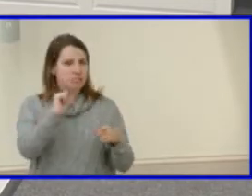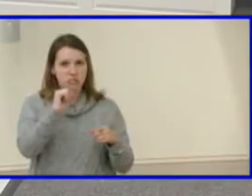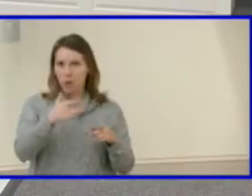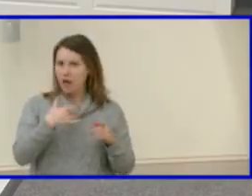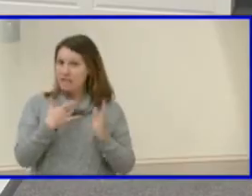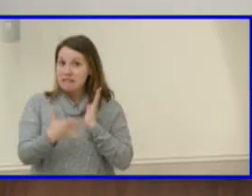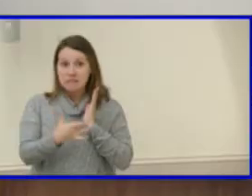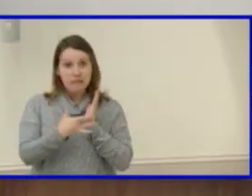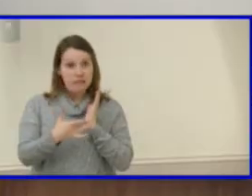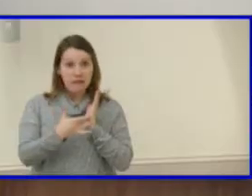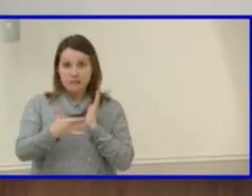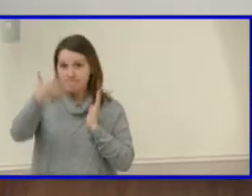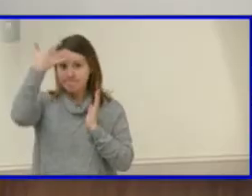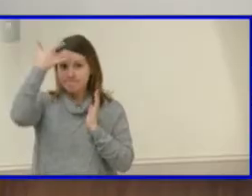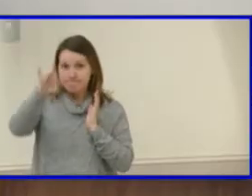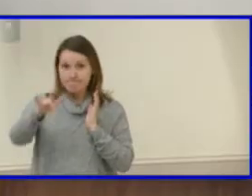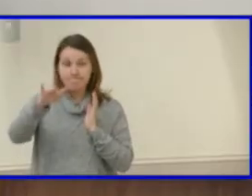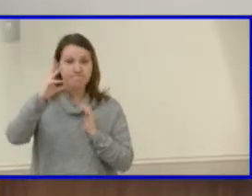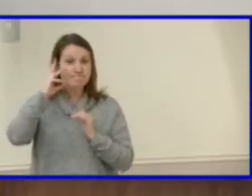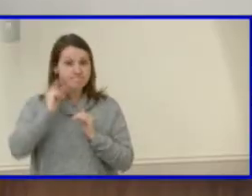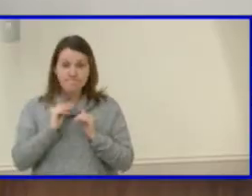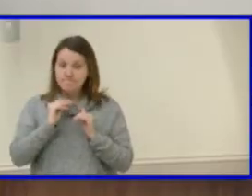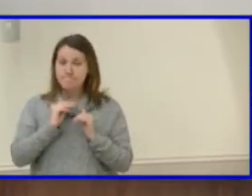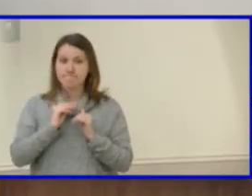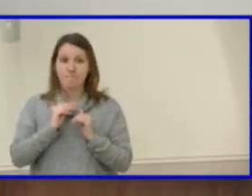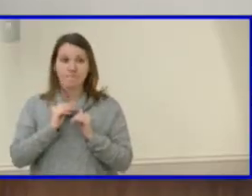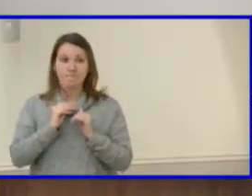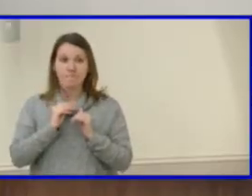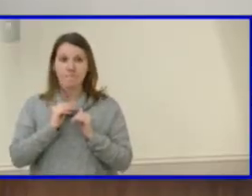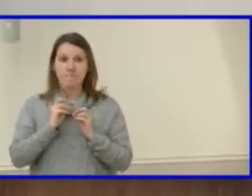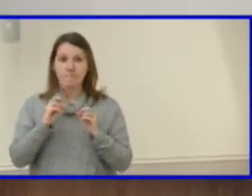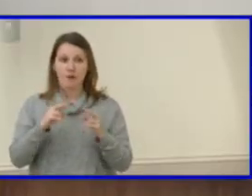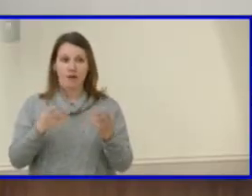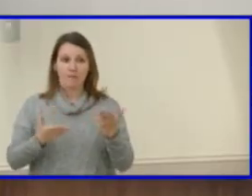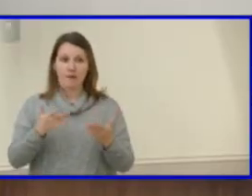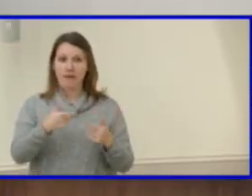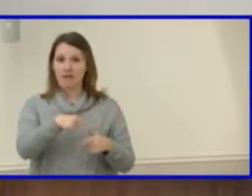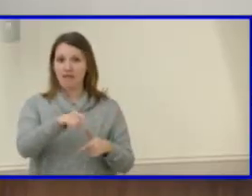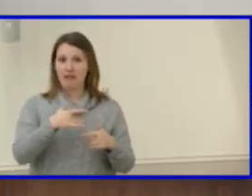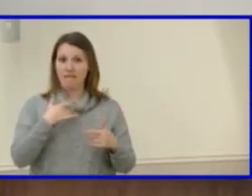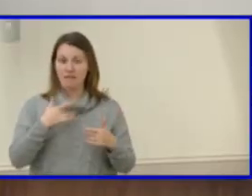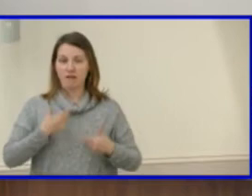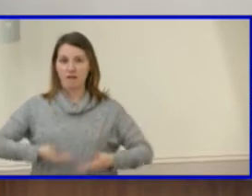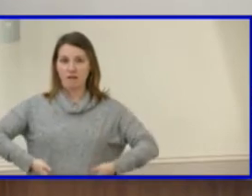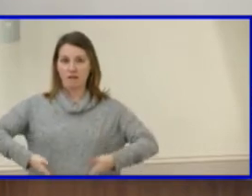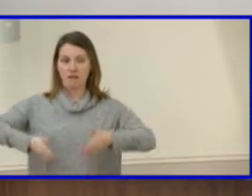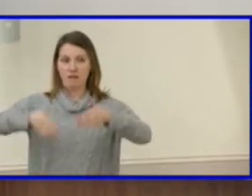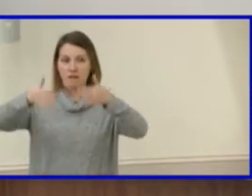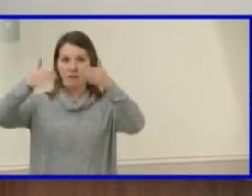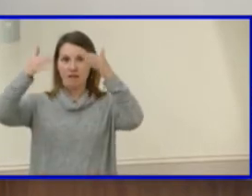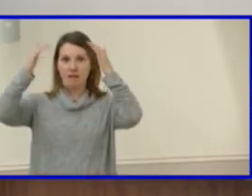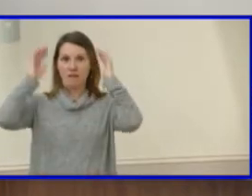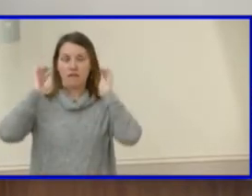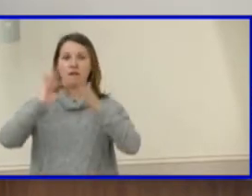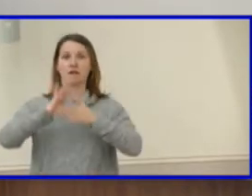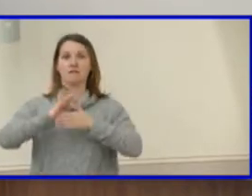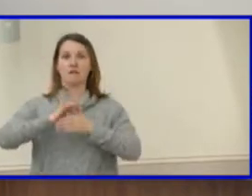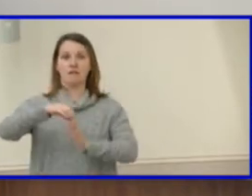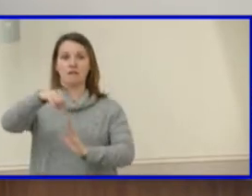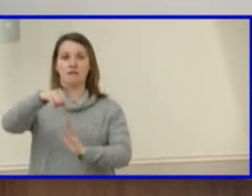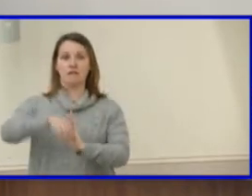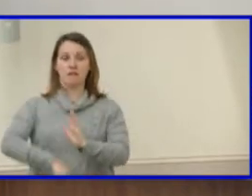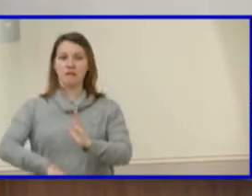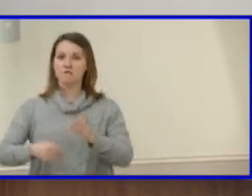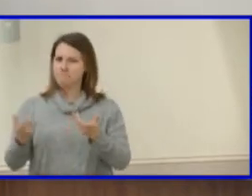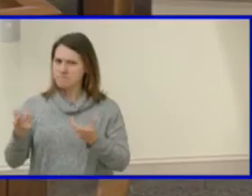experience or may feel overwhelmed by the extent of the content on this platform? Kind of talk to me